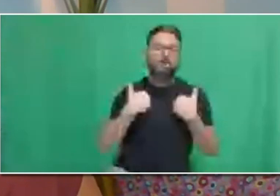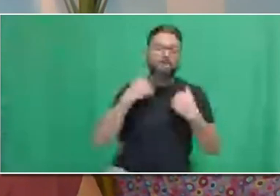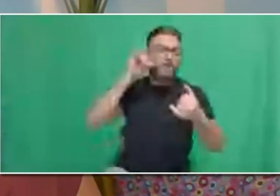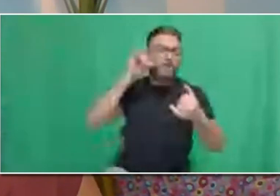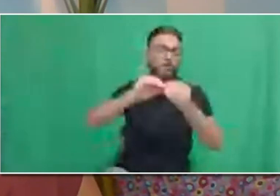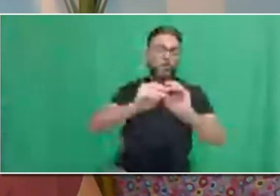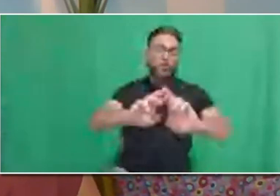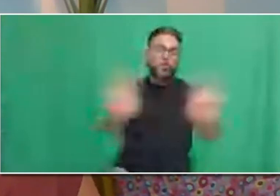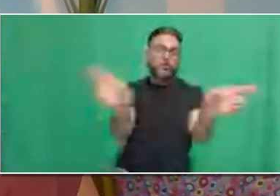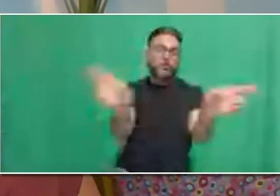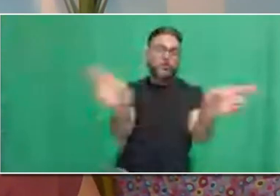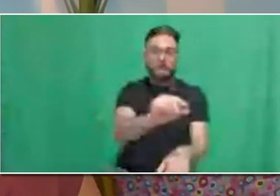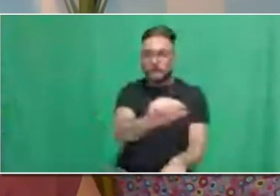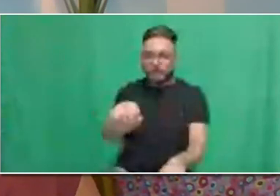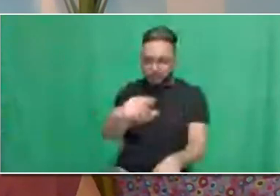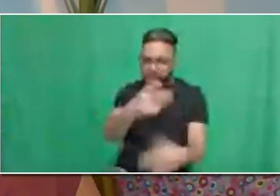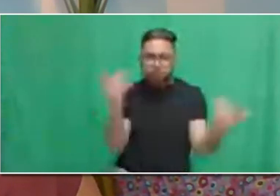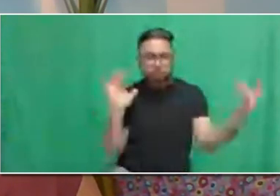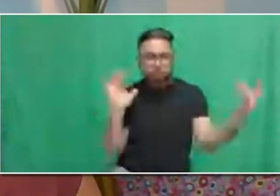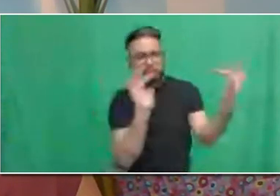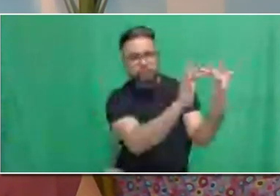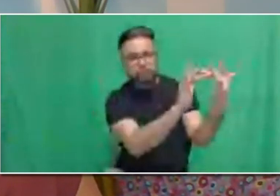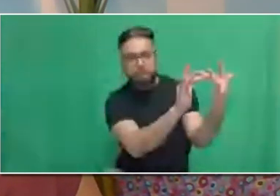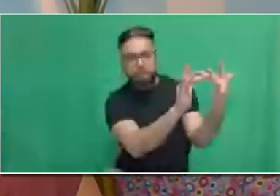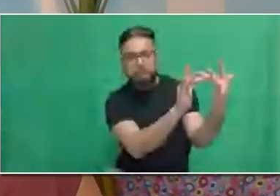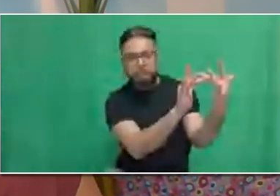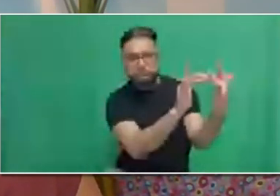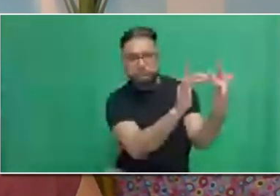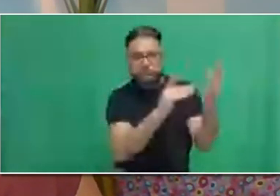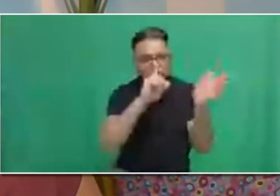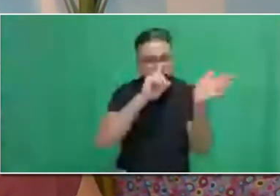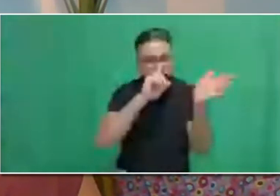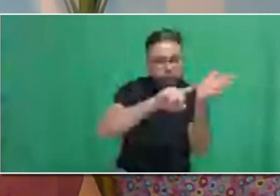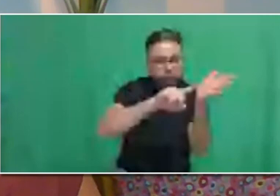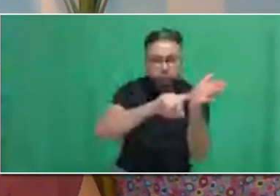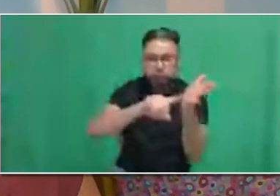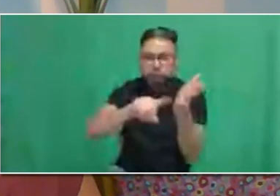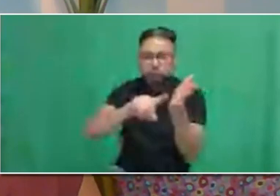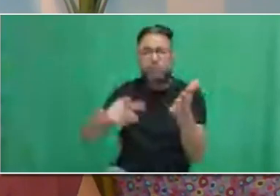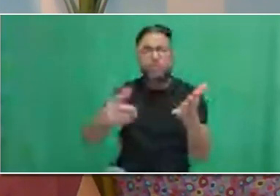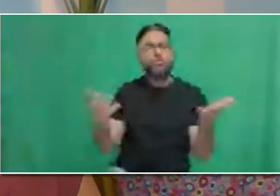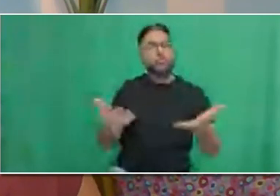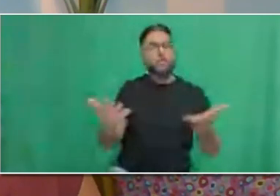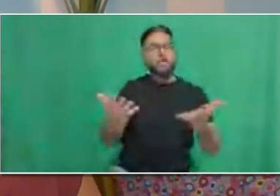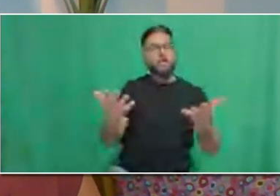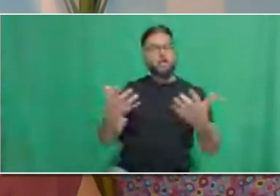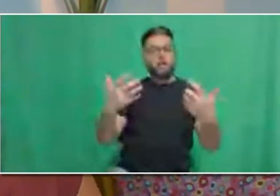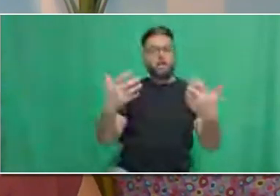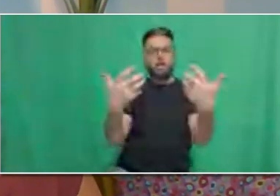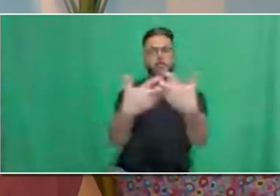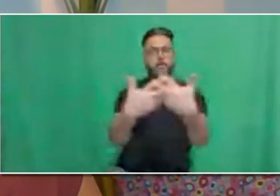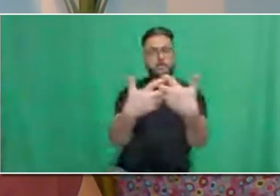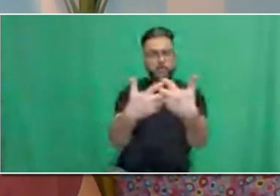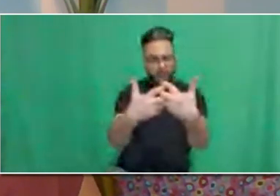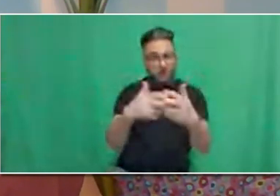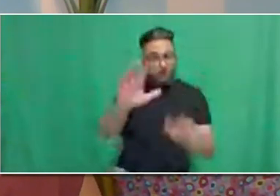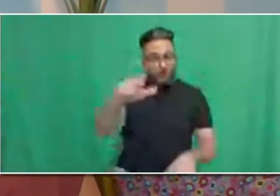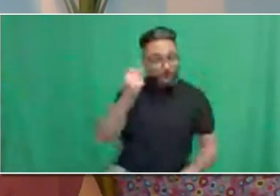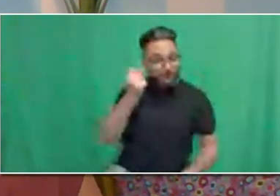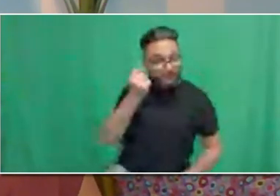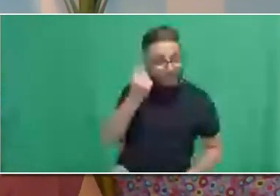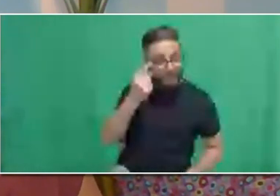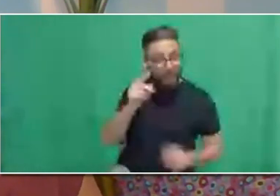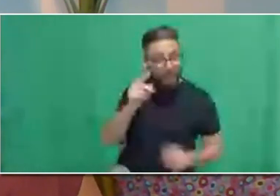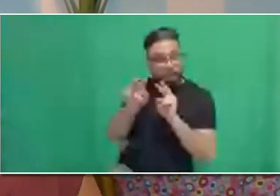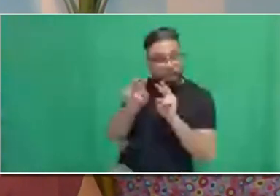information is posted at the bottom of every job opportunity that we post, whether it's in the schools or on our TTC website. So, that